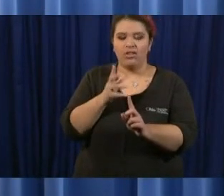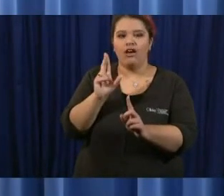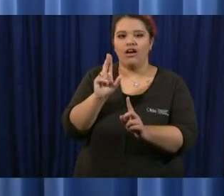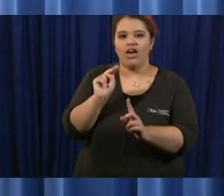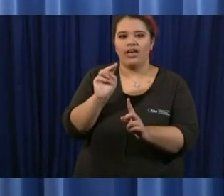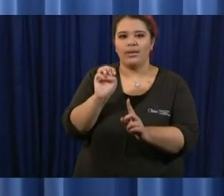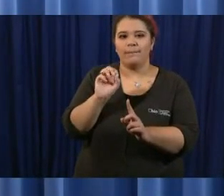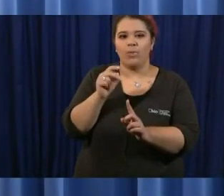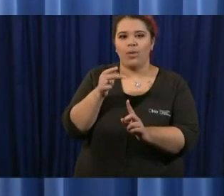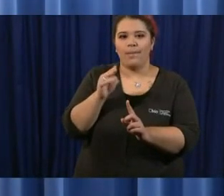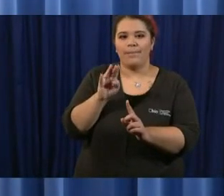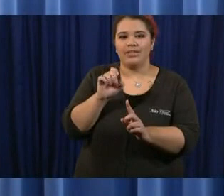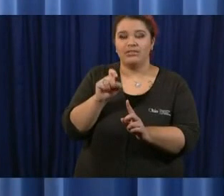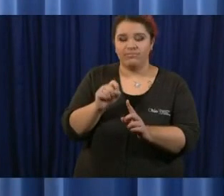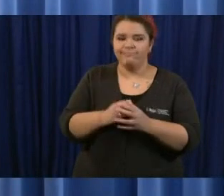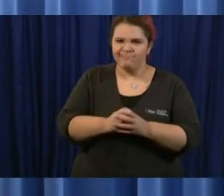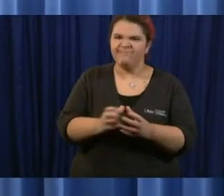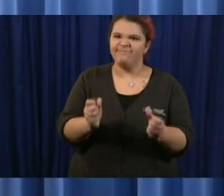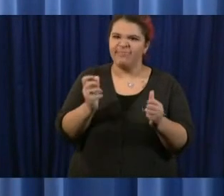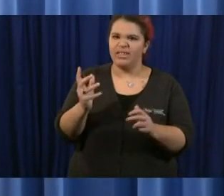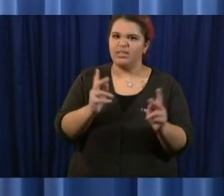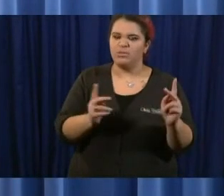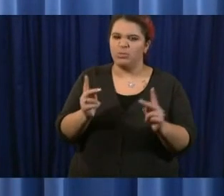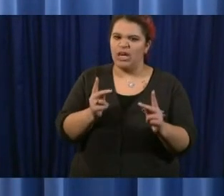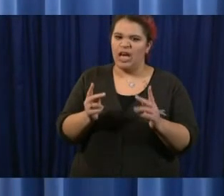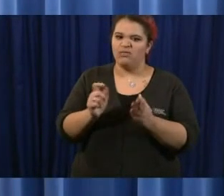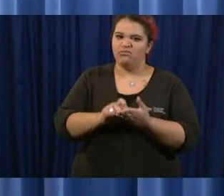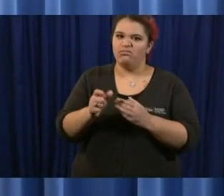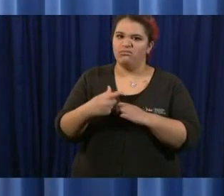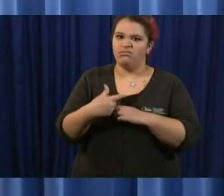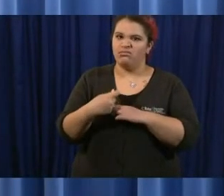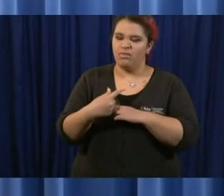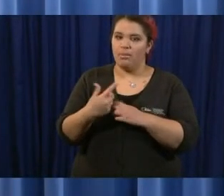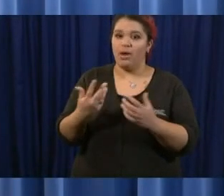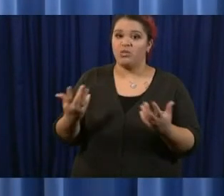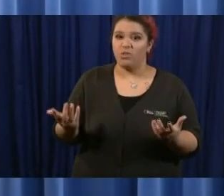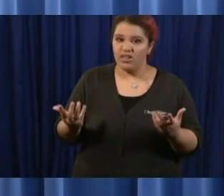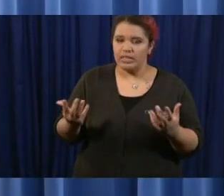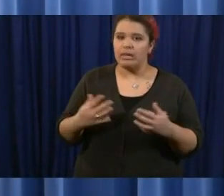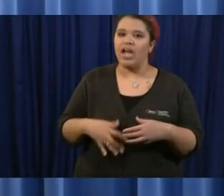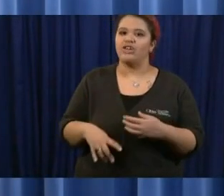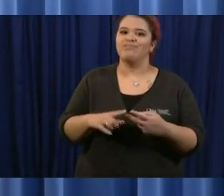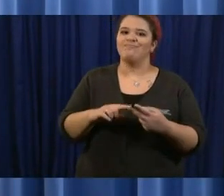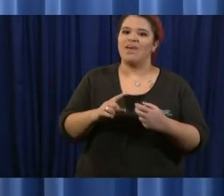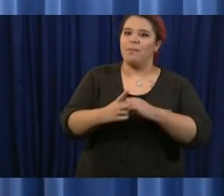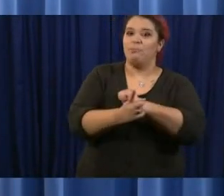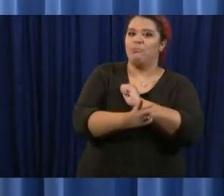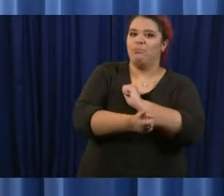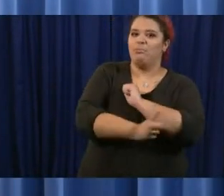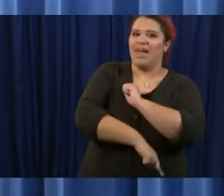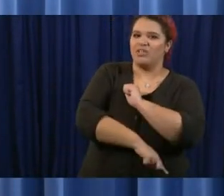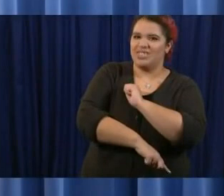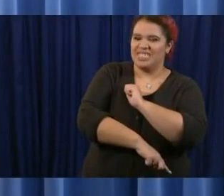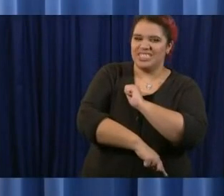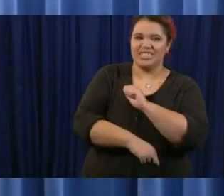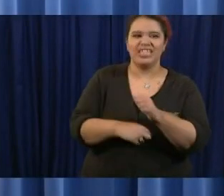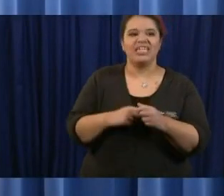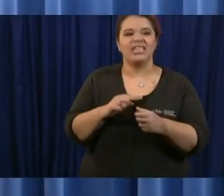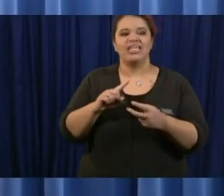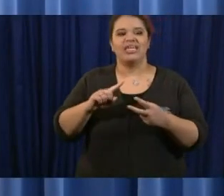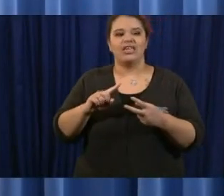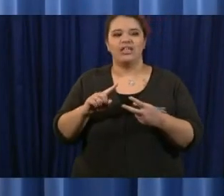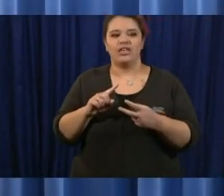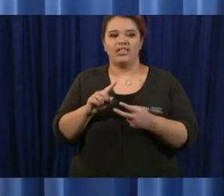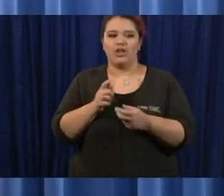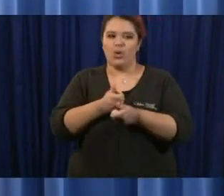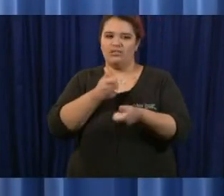that have written in because they either have penalty weeks or they're in arrears for their unemployment they're looking for some type of relief and